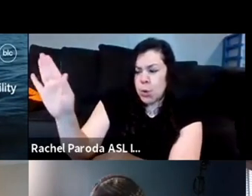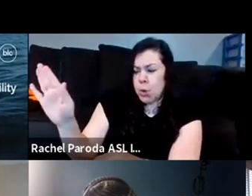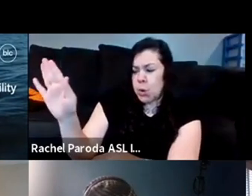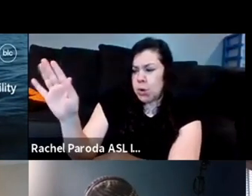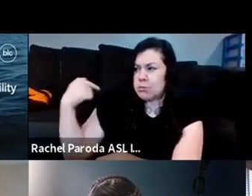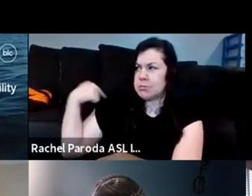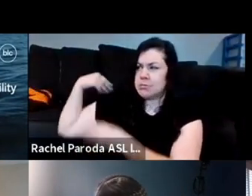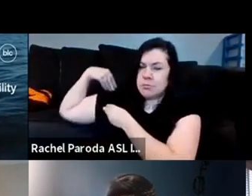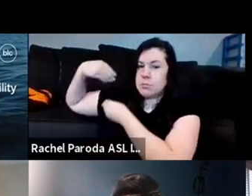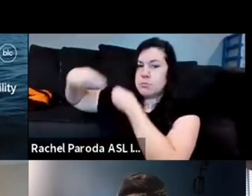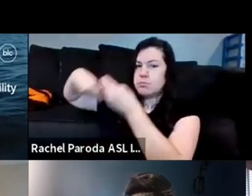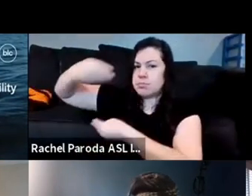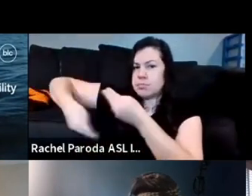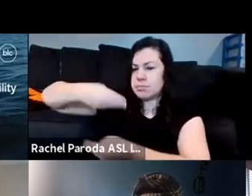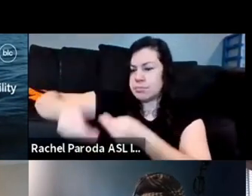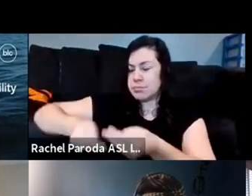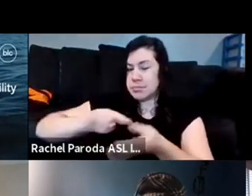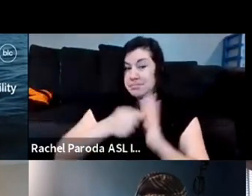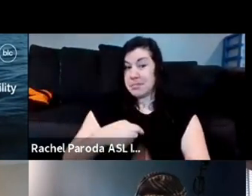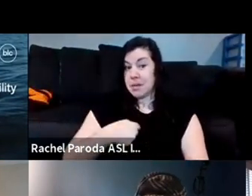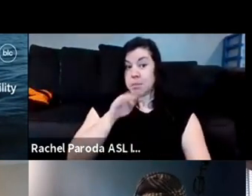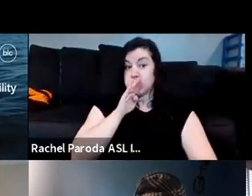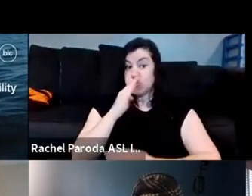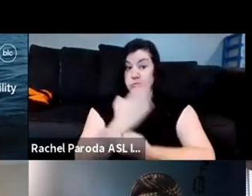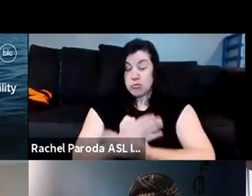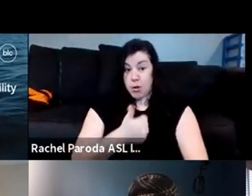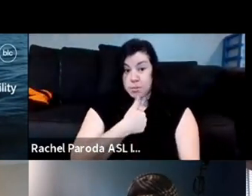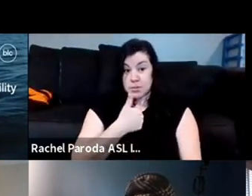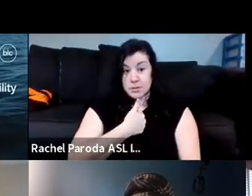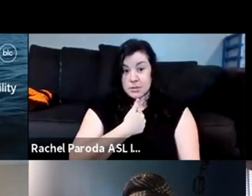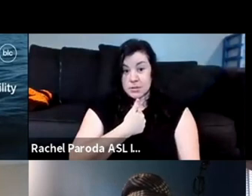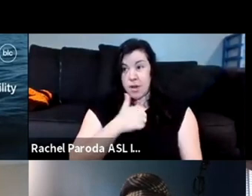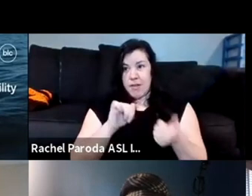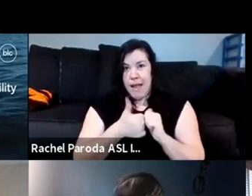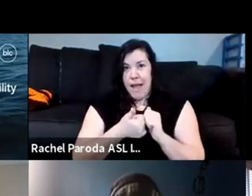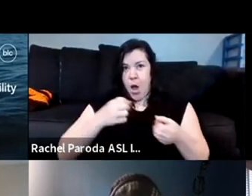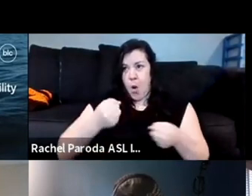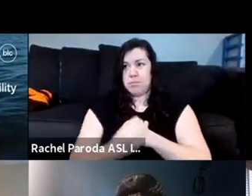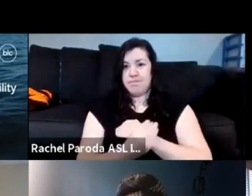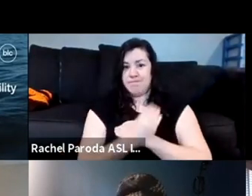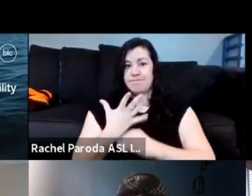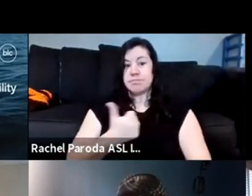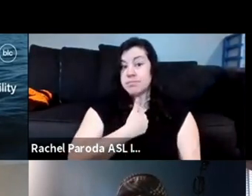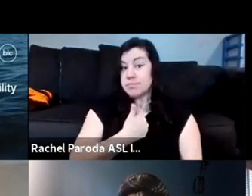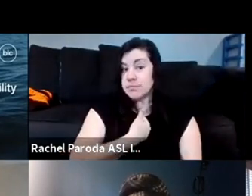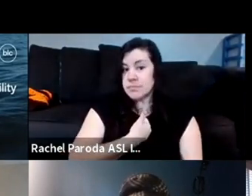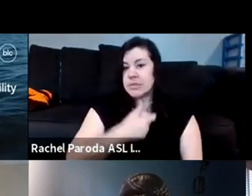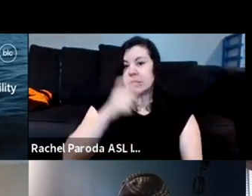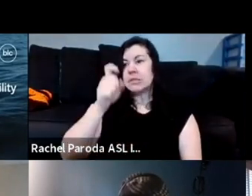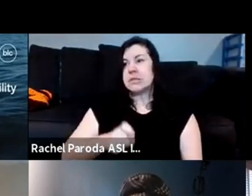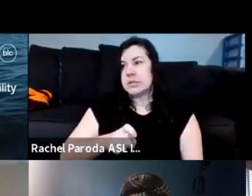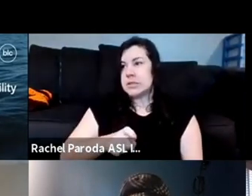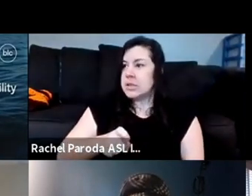of the end slaves and how it's installed on us but we have to keep pushing and pushing